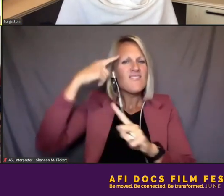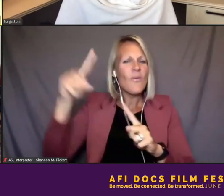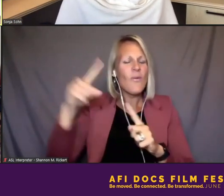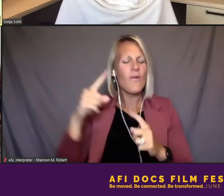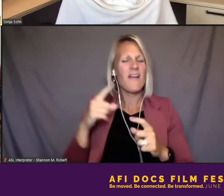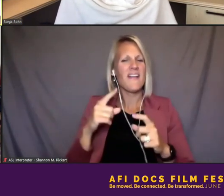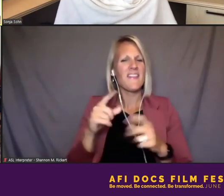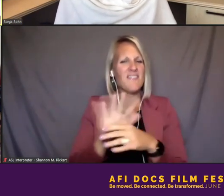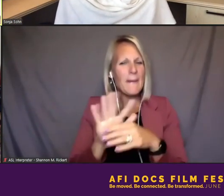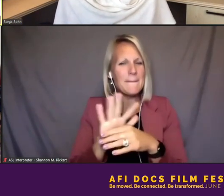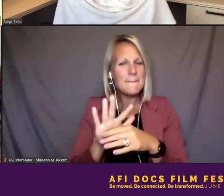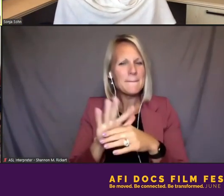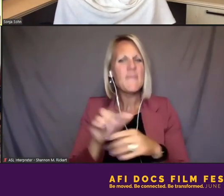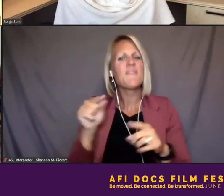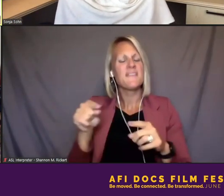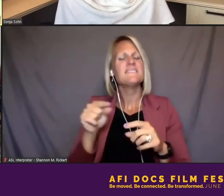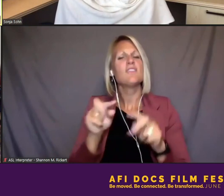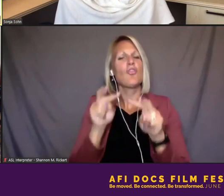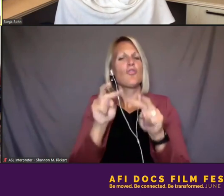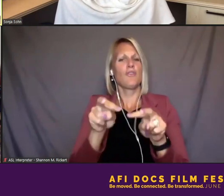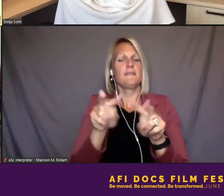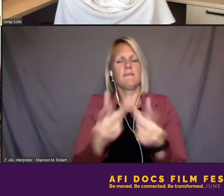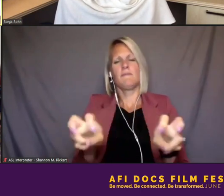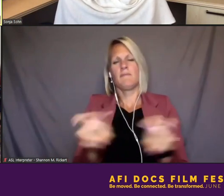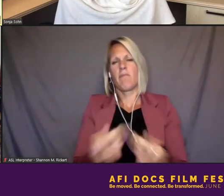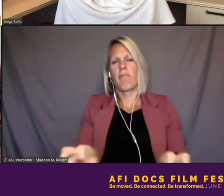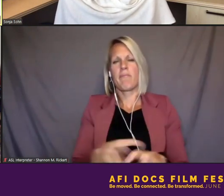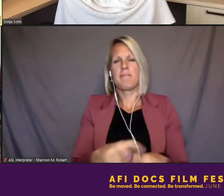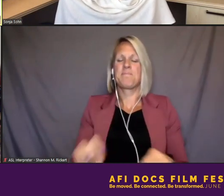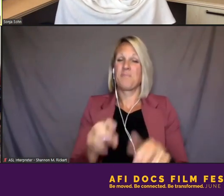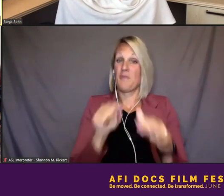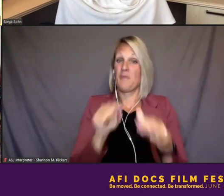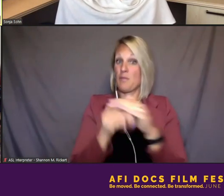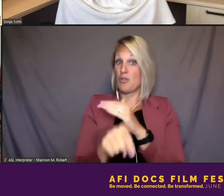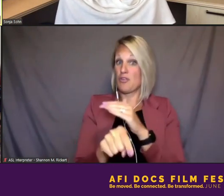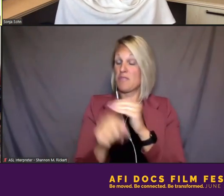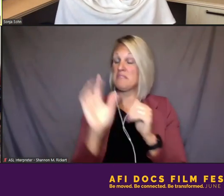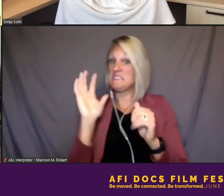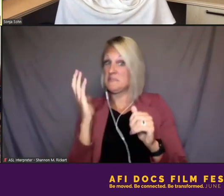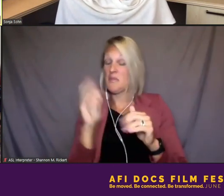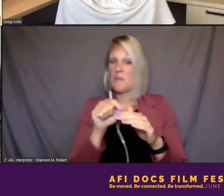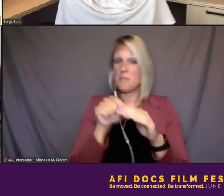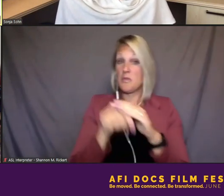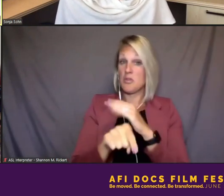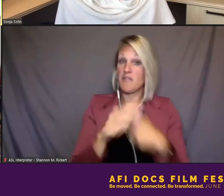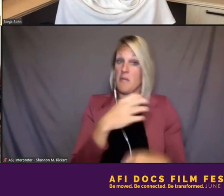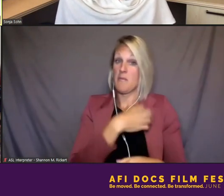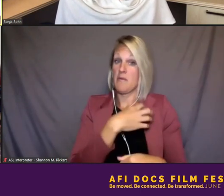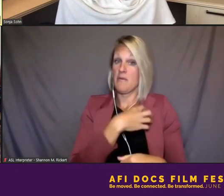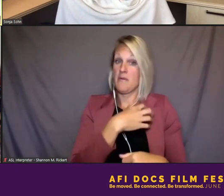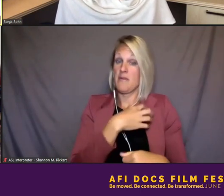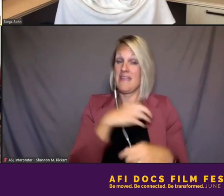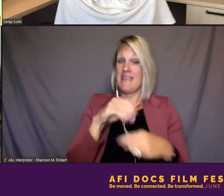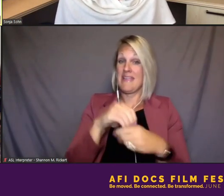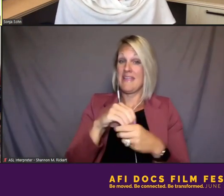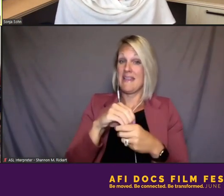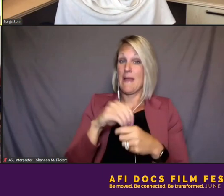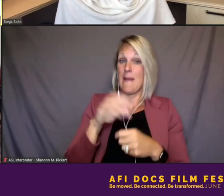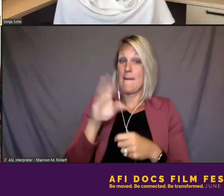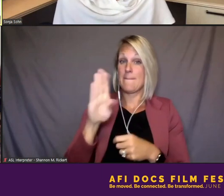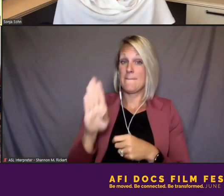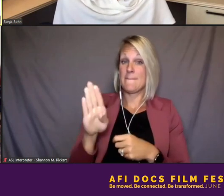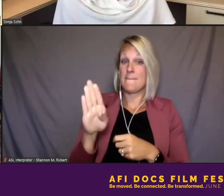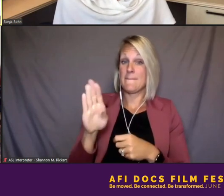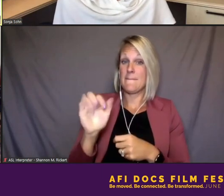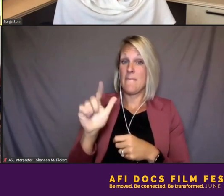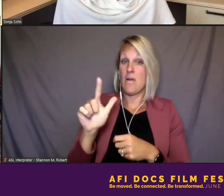at what appears to be the murder of an officer in Baltimore under really questionable